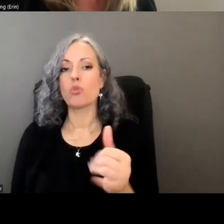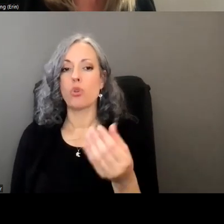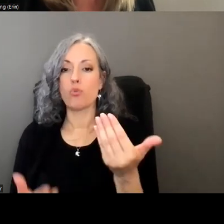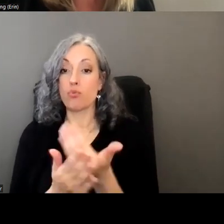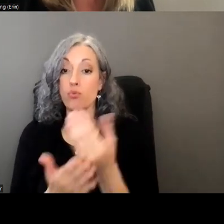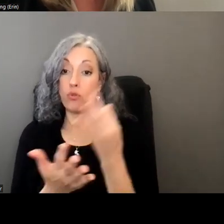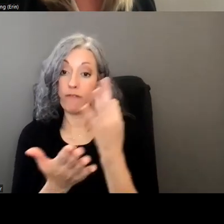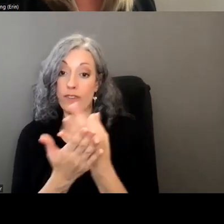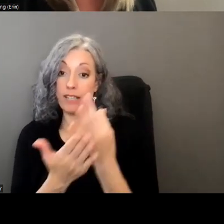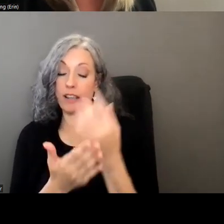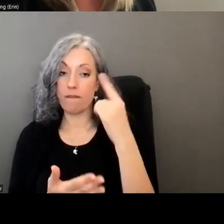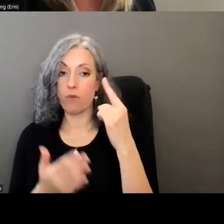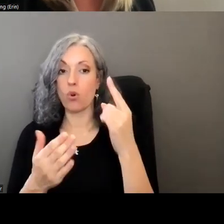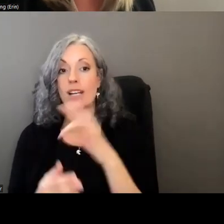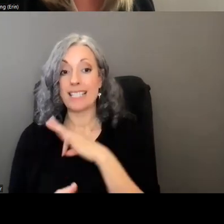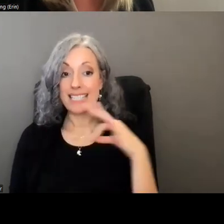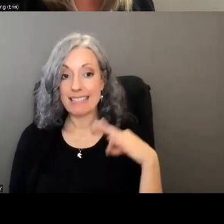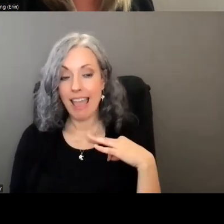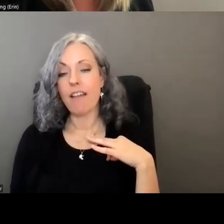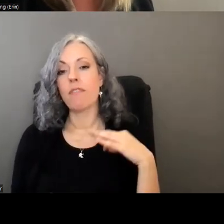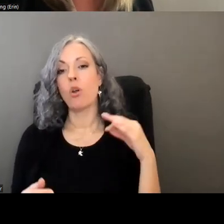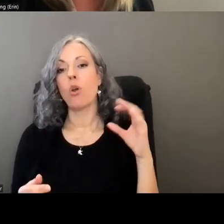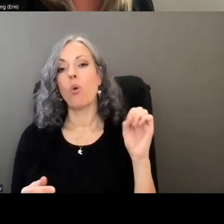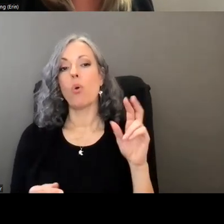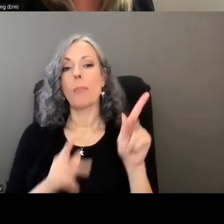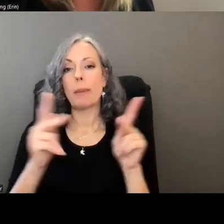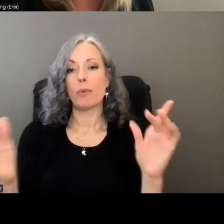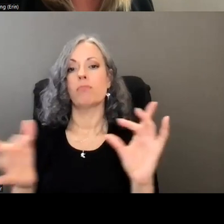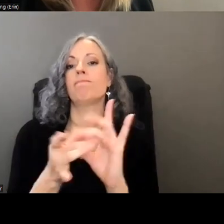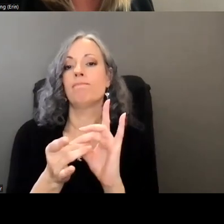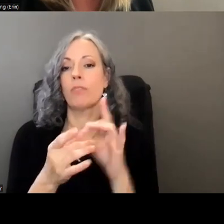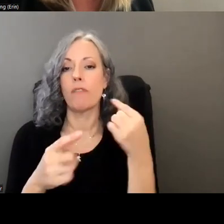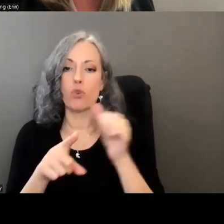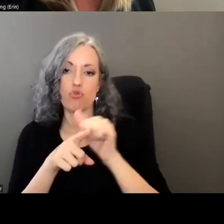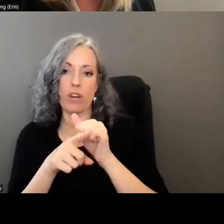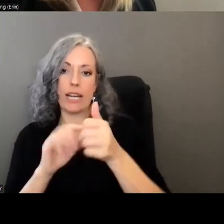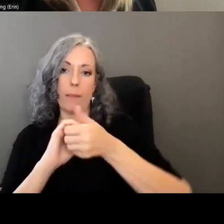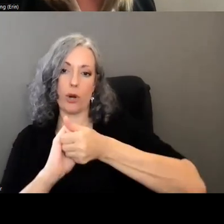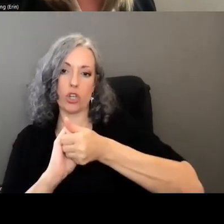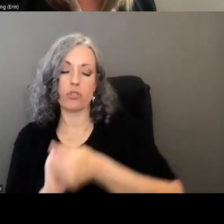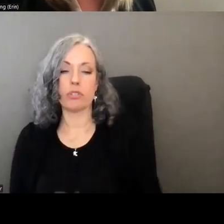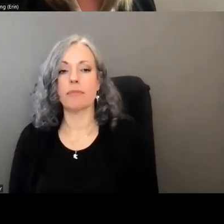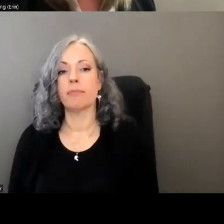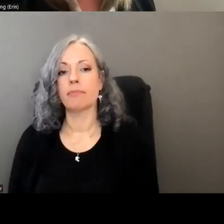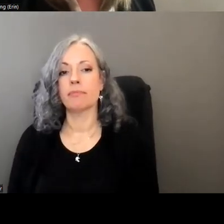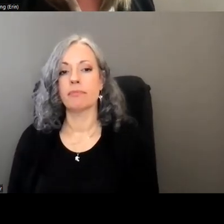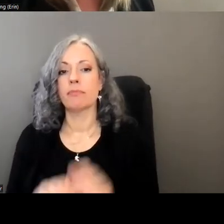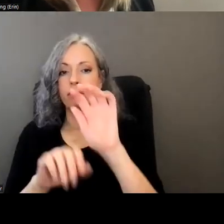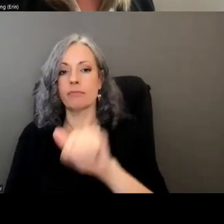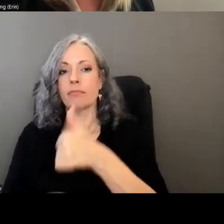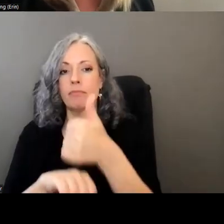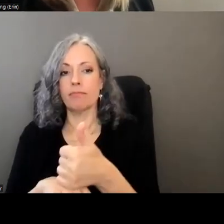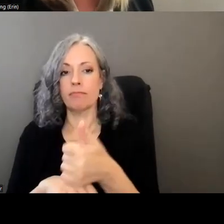for dedicated staff or liaisons that can focus on informing and training community partners establishing a universally